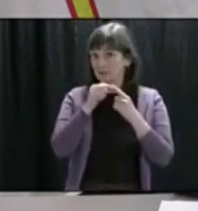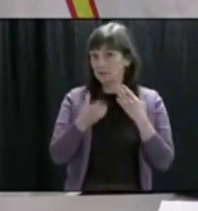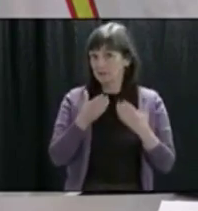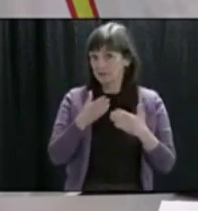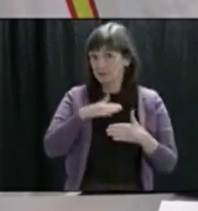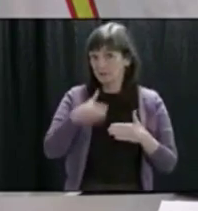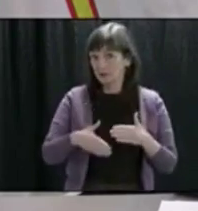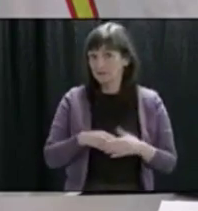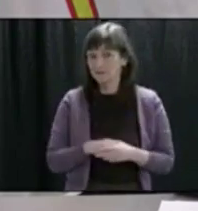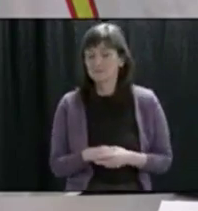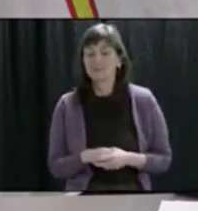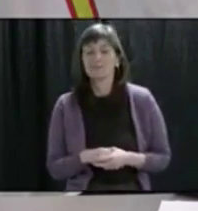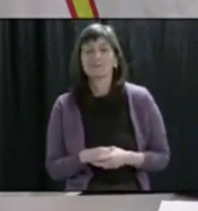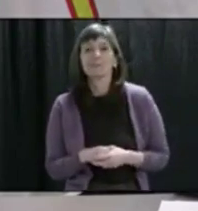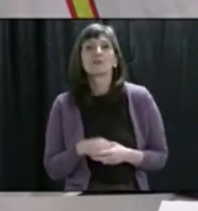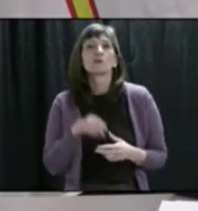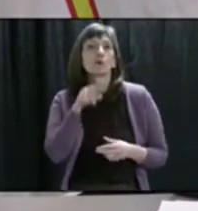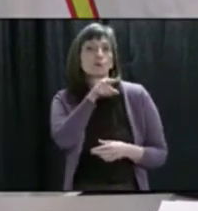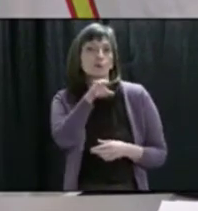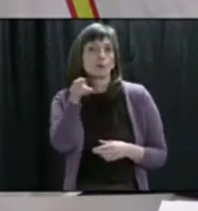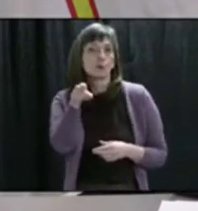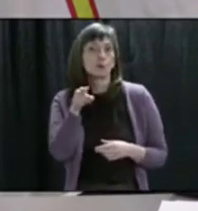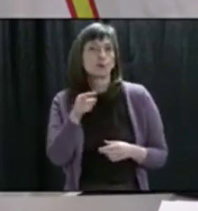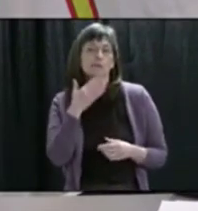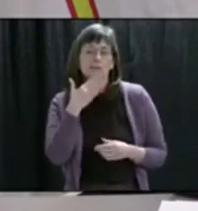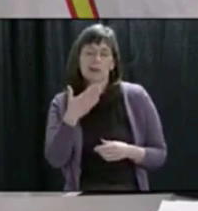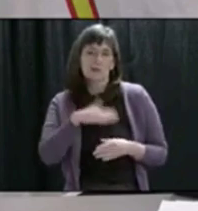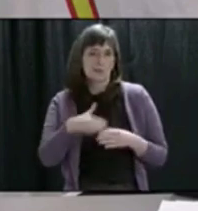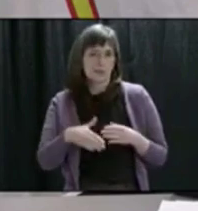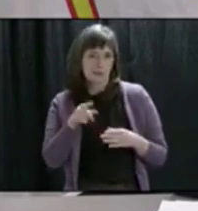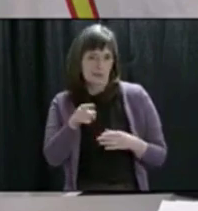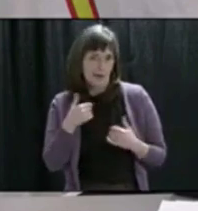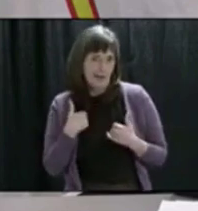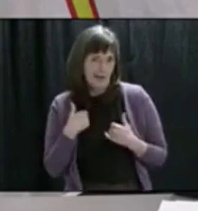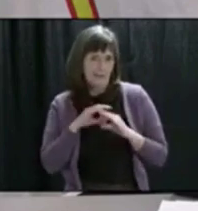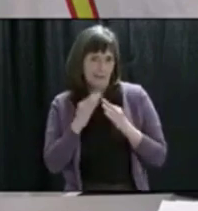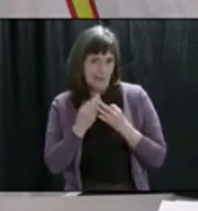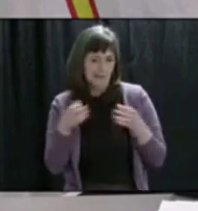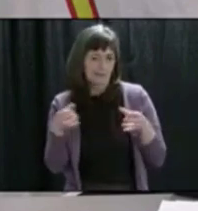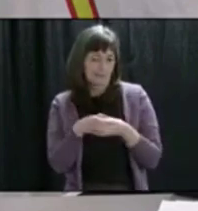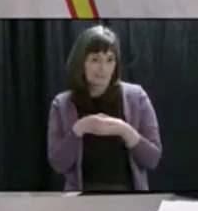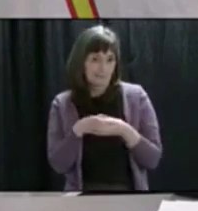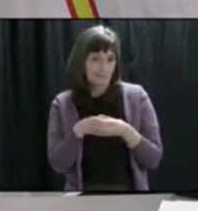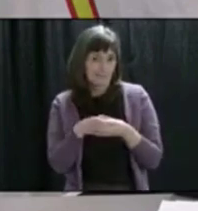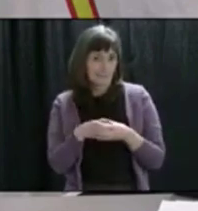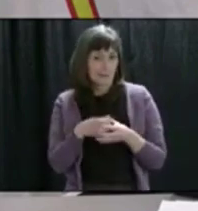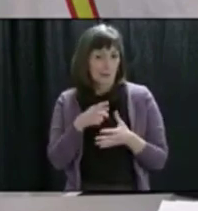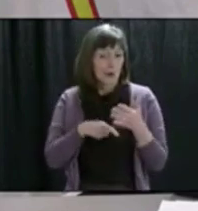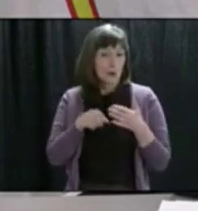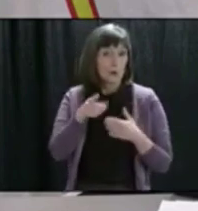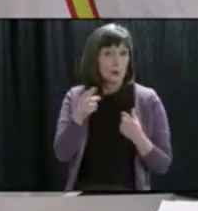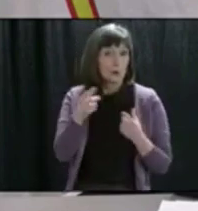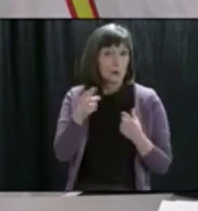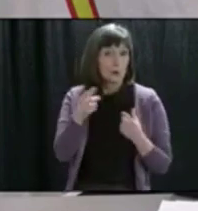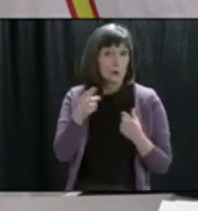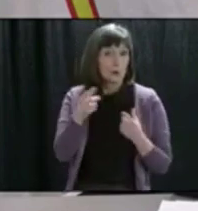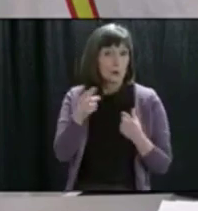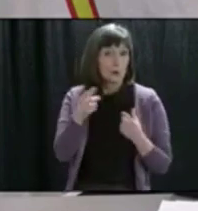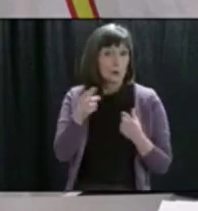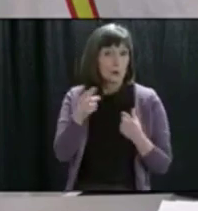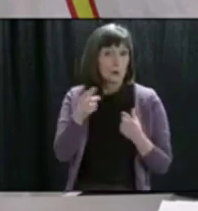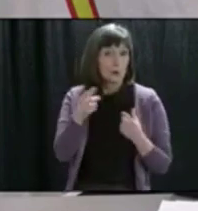and your family all the very best this Easter weekend. And whatever you decide to do, the Easter Bunny asked me to tell you.